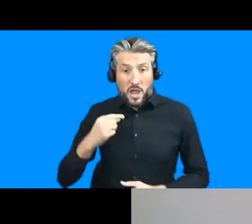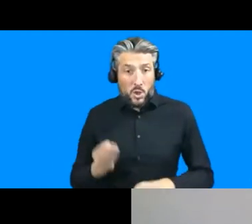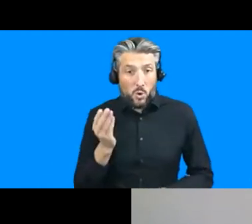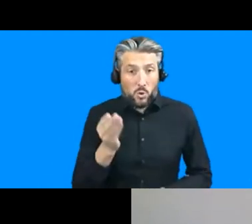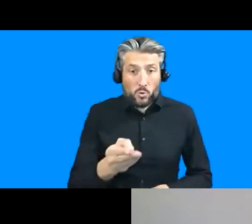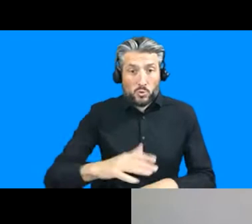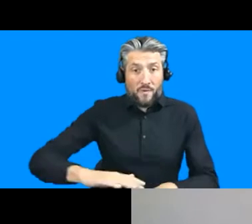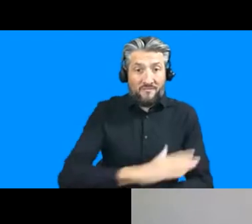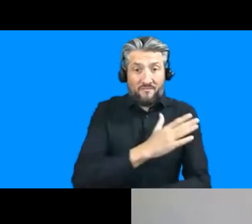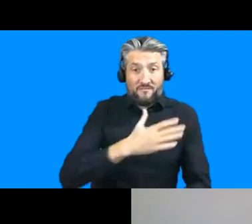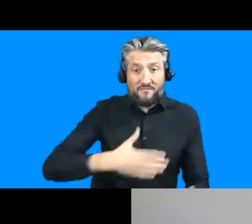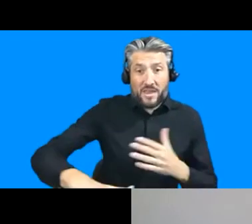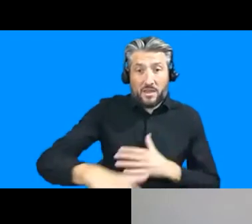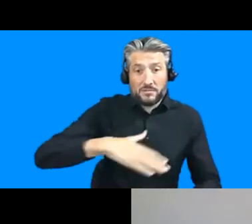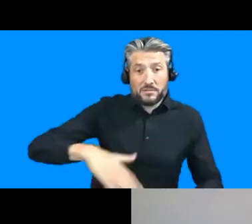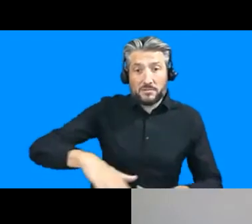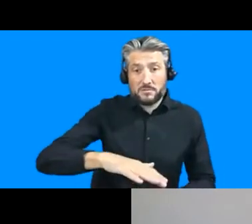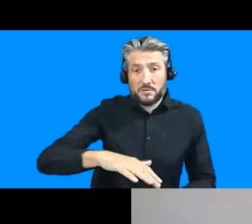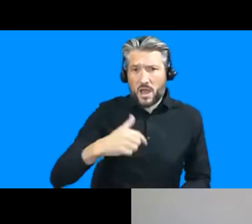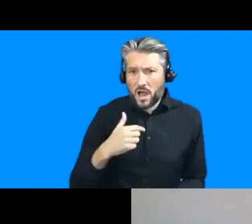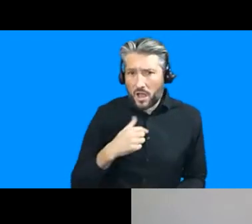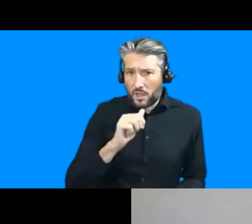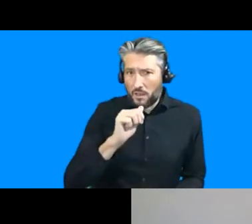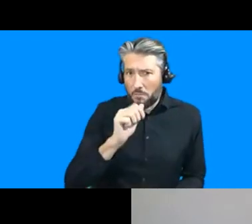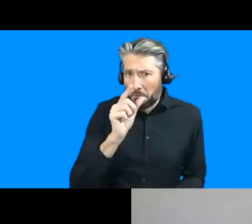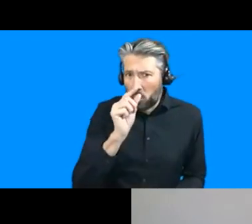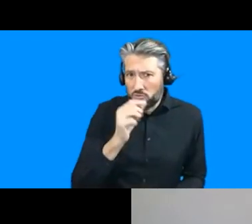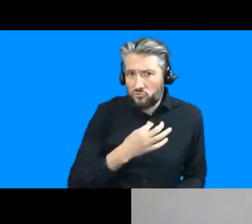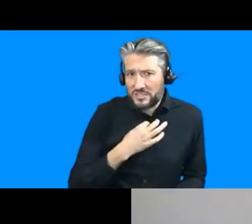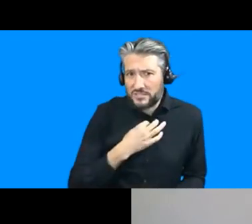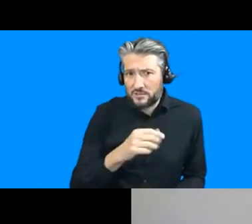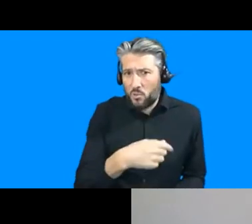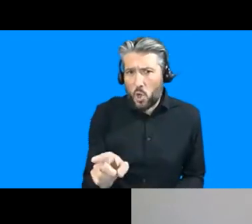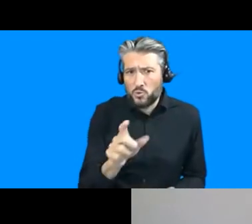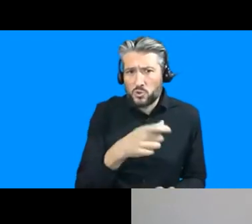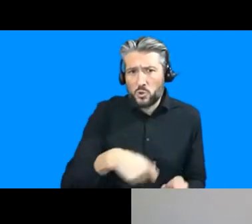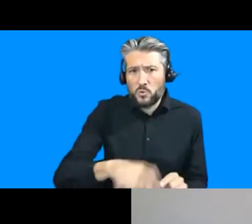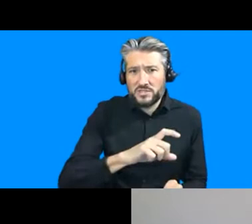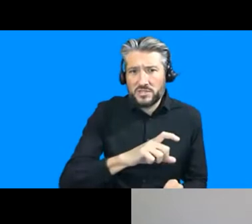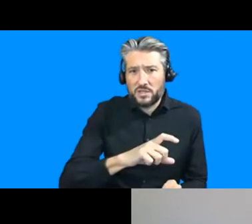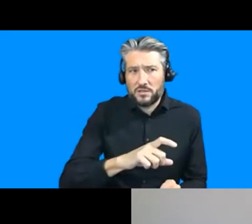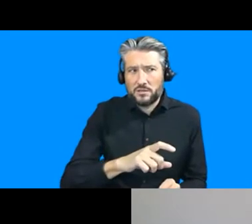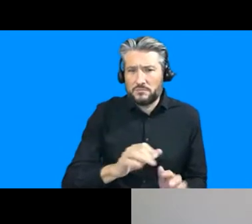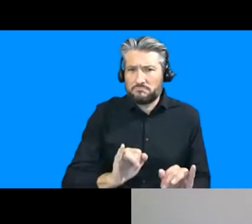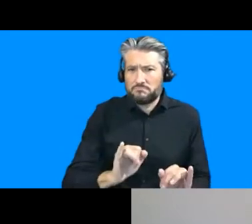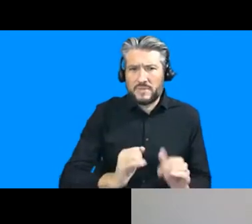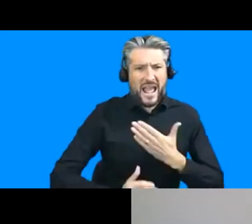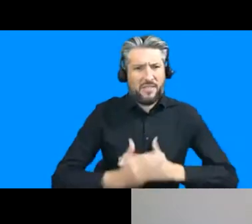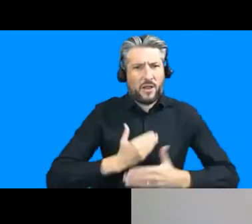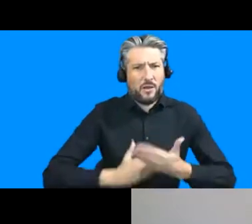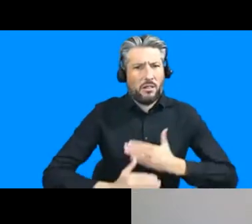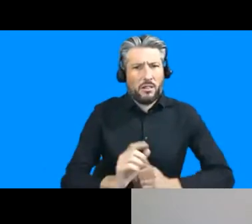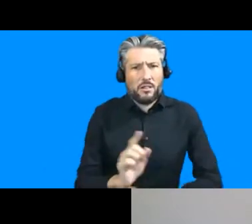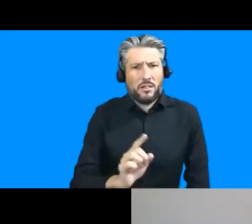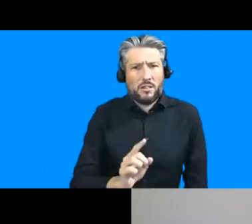i risk the communities that i'm studying uh that is not ethical so the question of ethics is something that i am confronting all